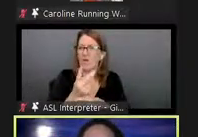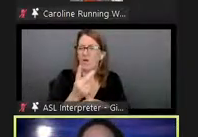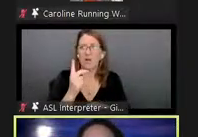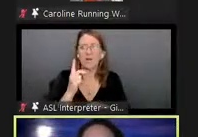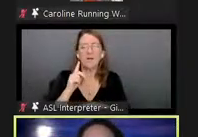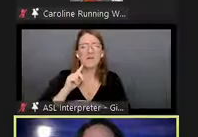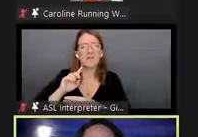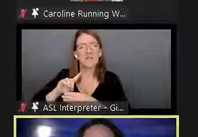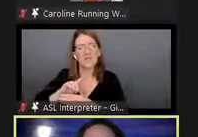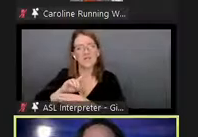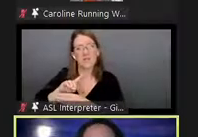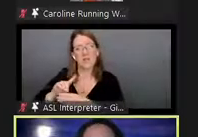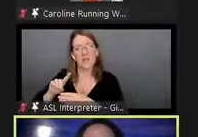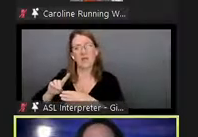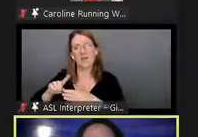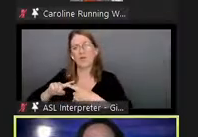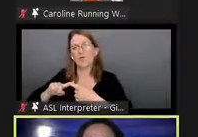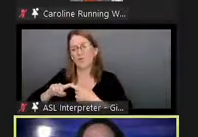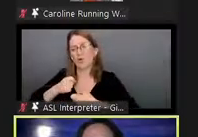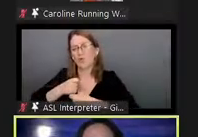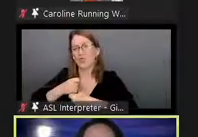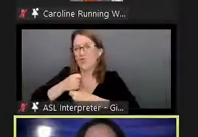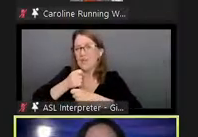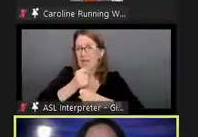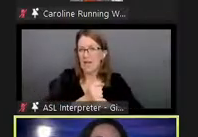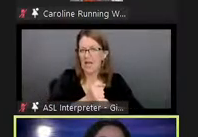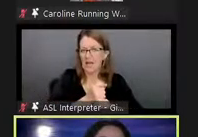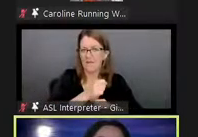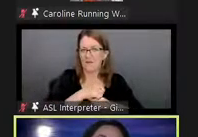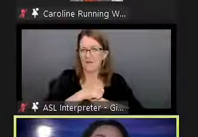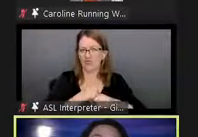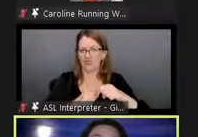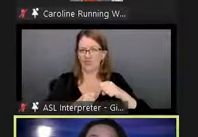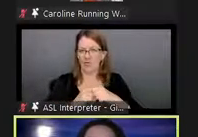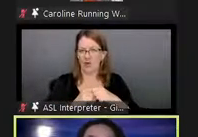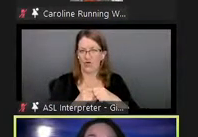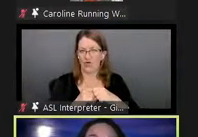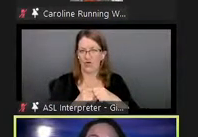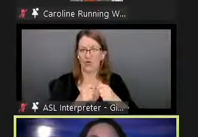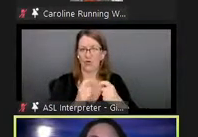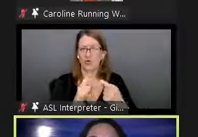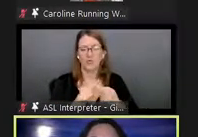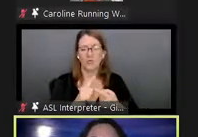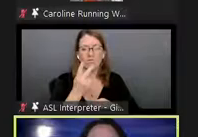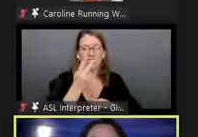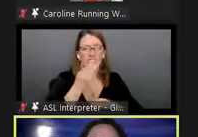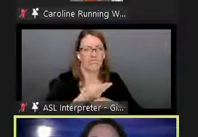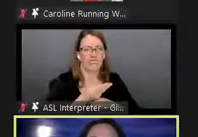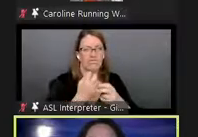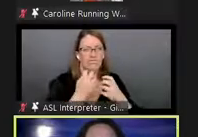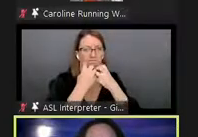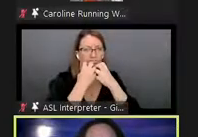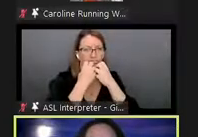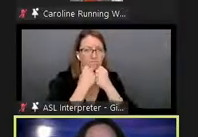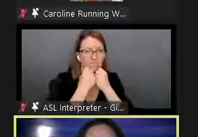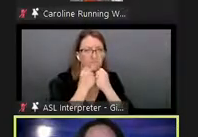goes into creating the structures that that maintain our knowledges